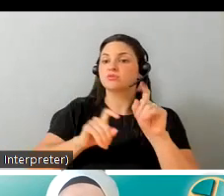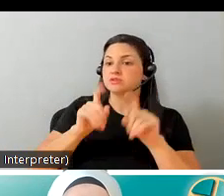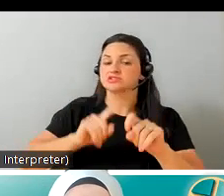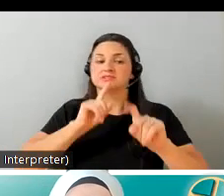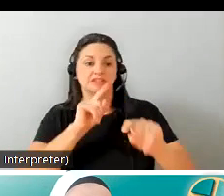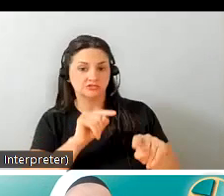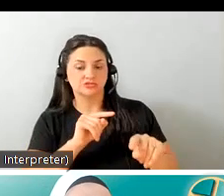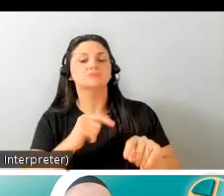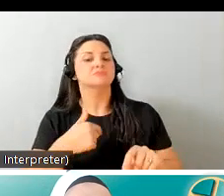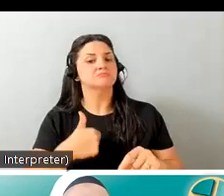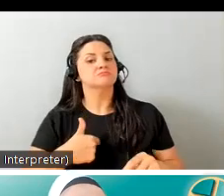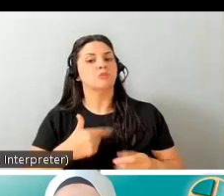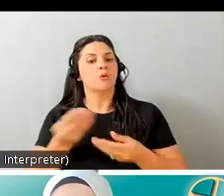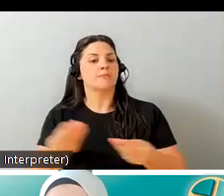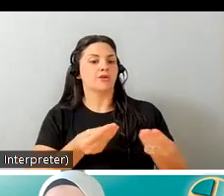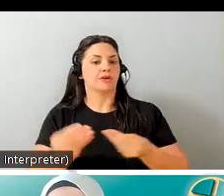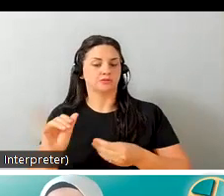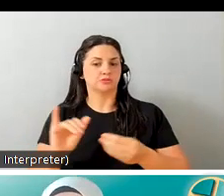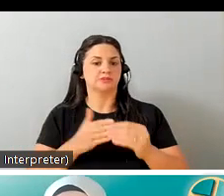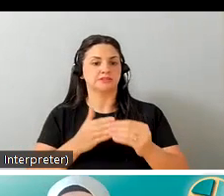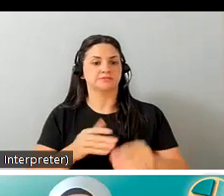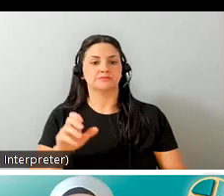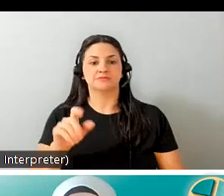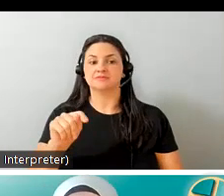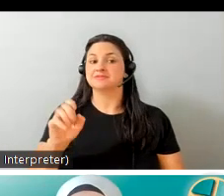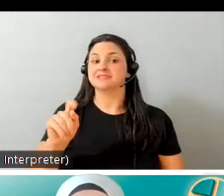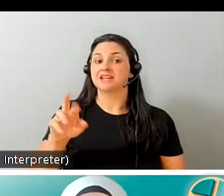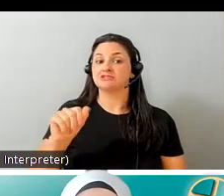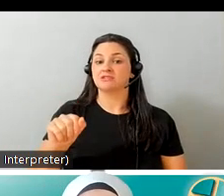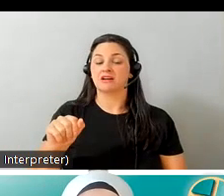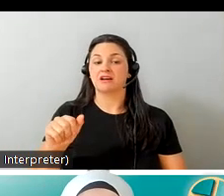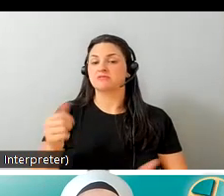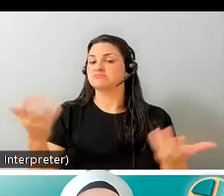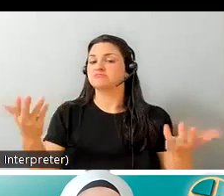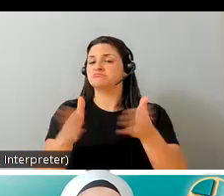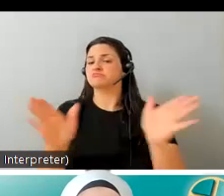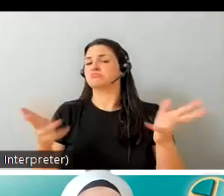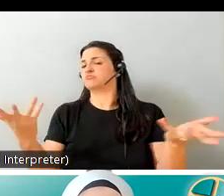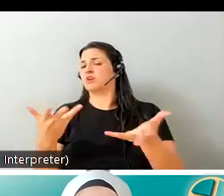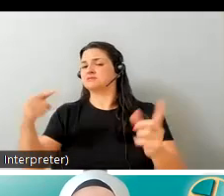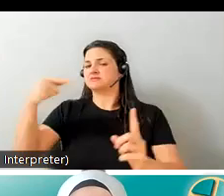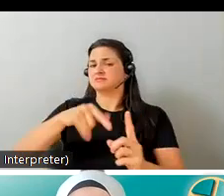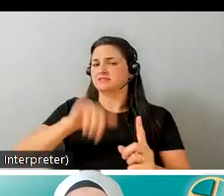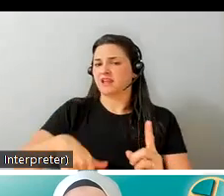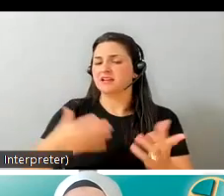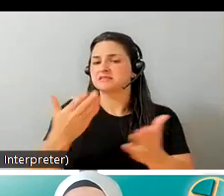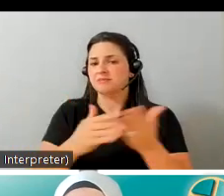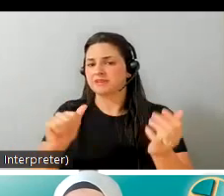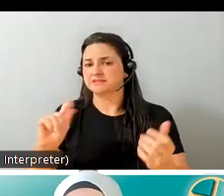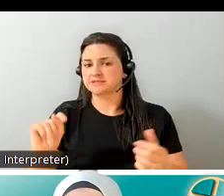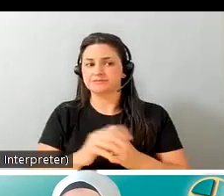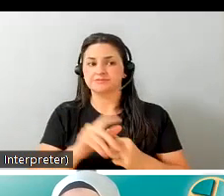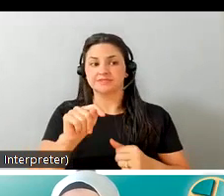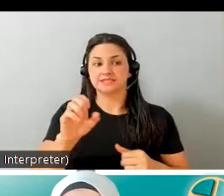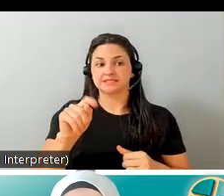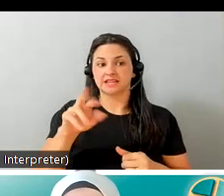as well so tetra overview and assistive devices so tetra society of north